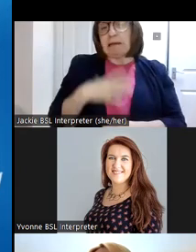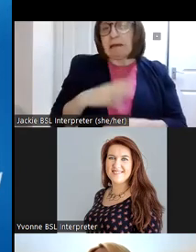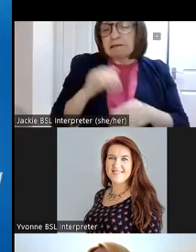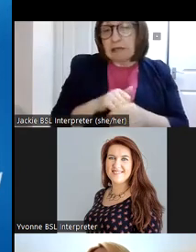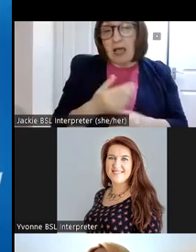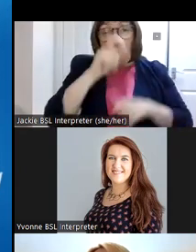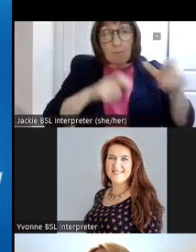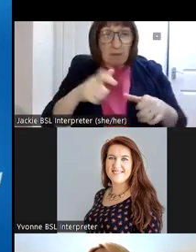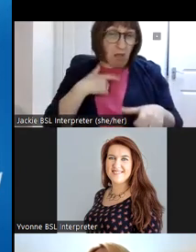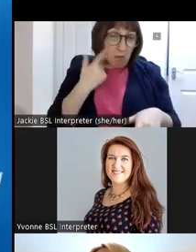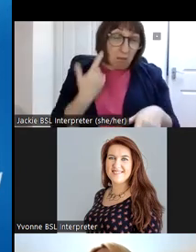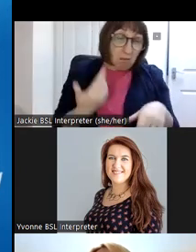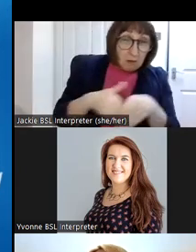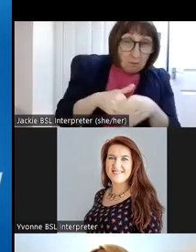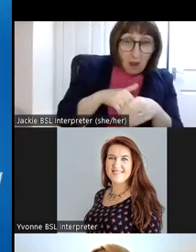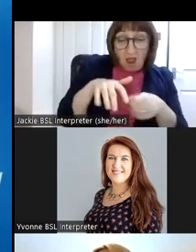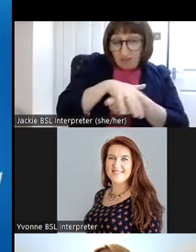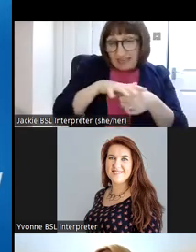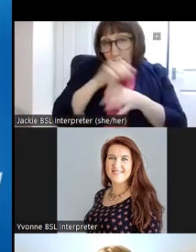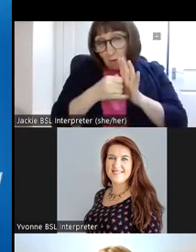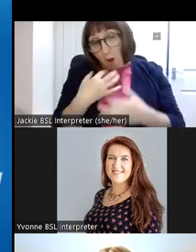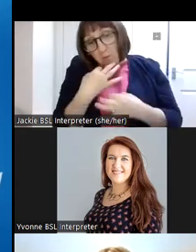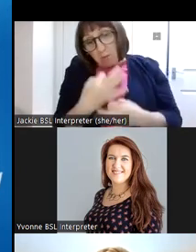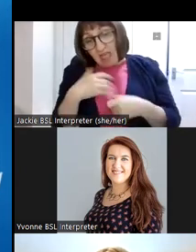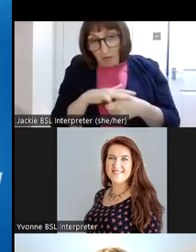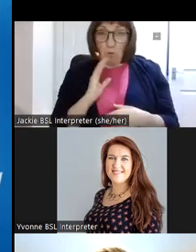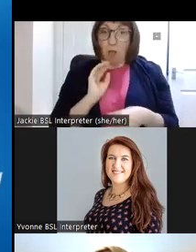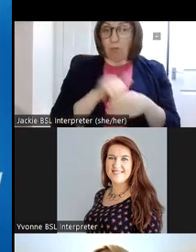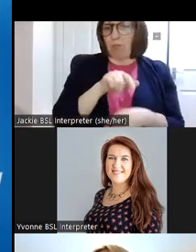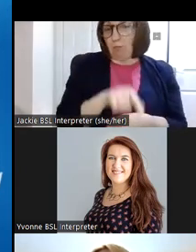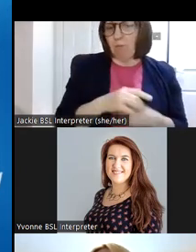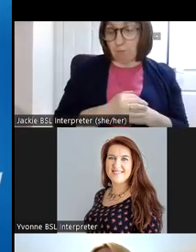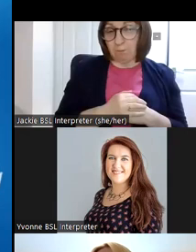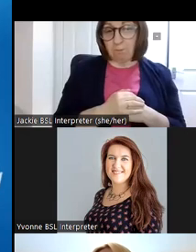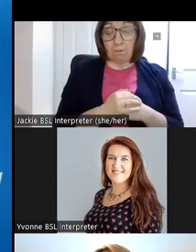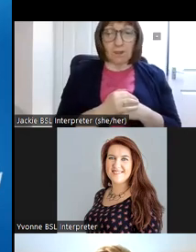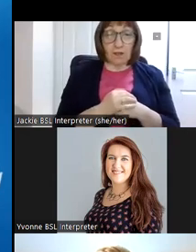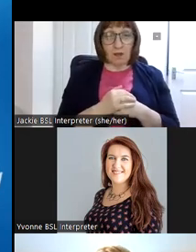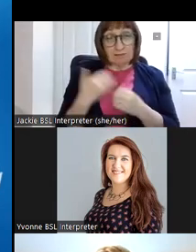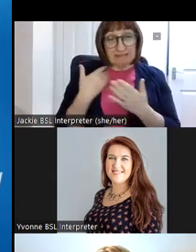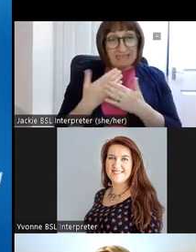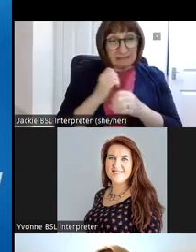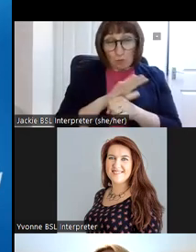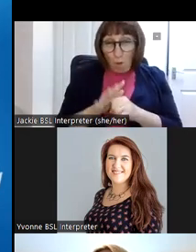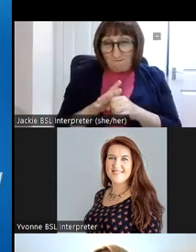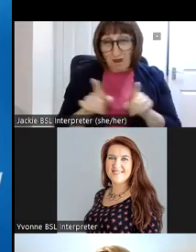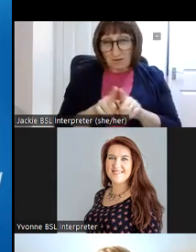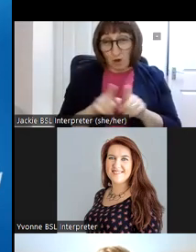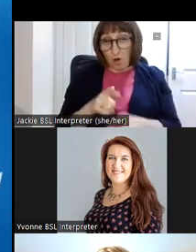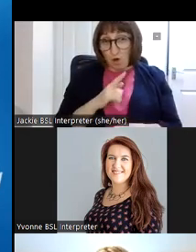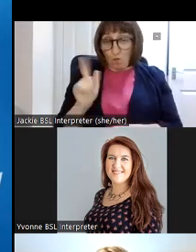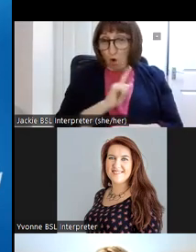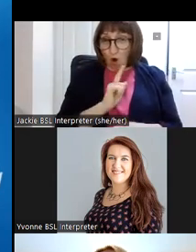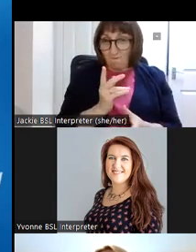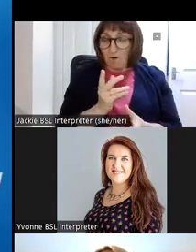some people just take part uh in an area of projects that they have an interest in so since covet uh we've all learned